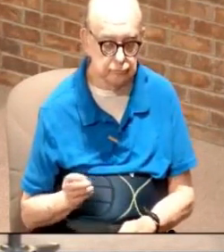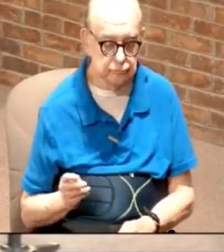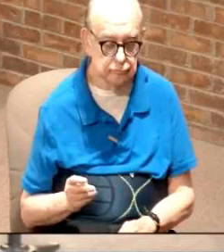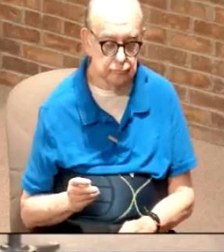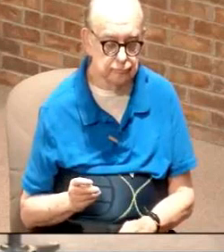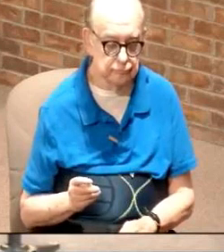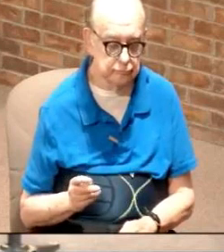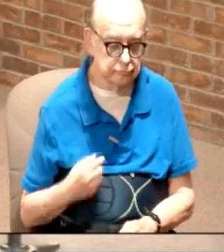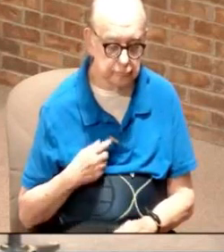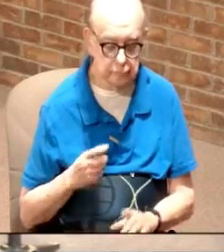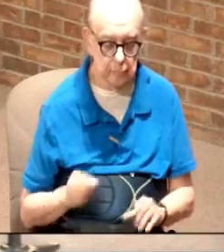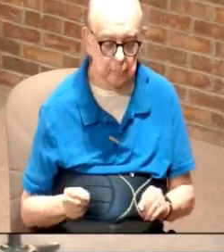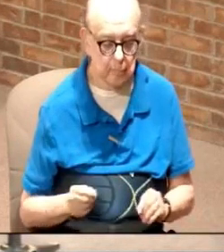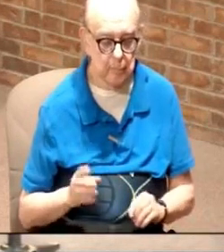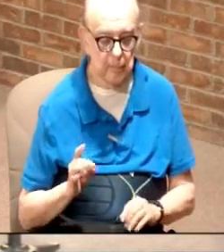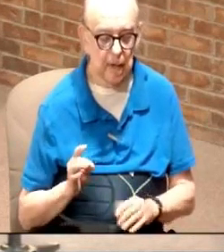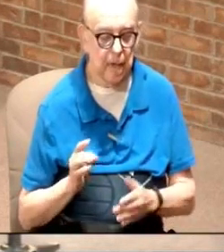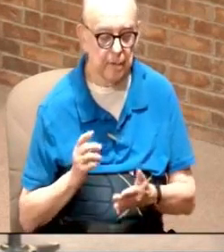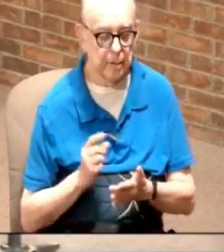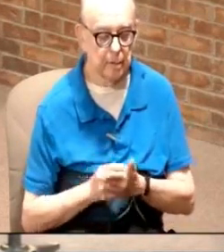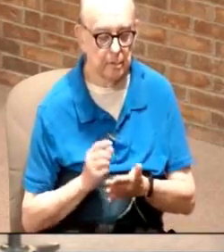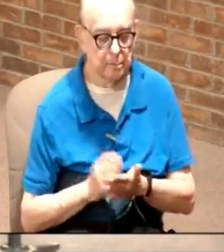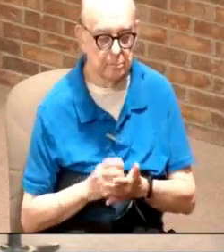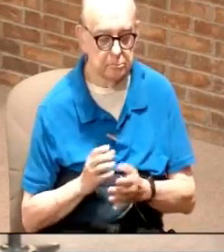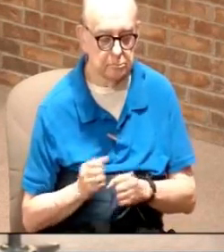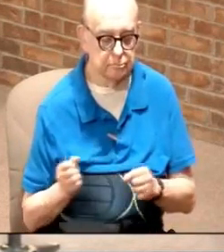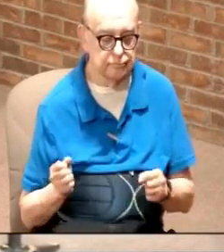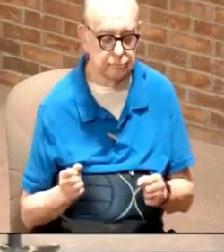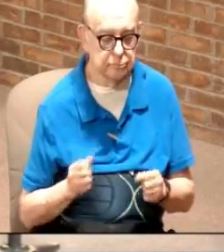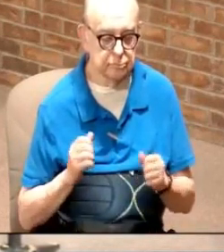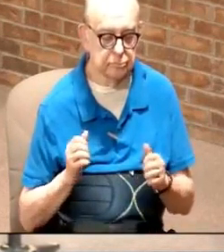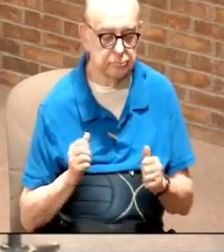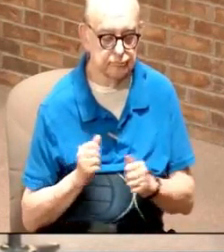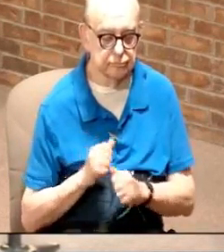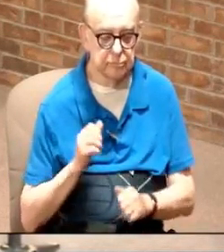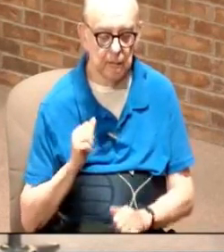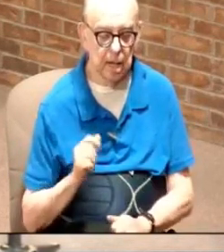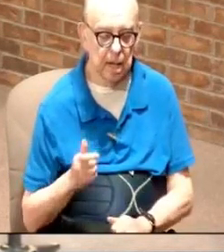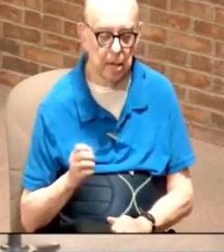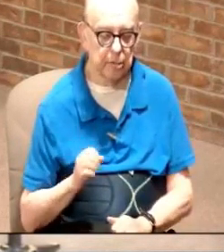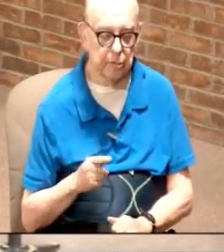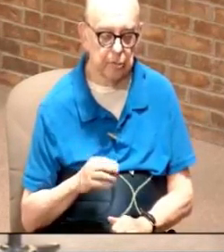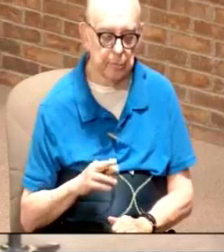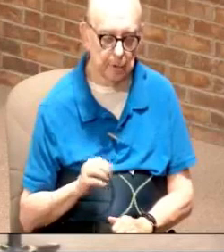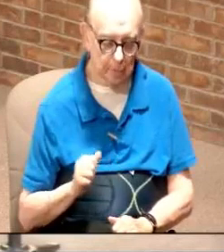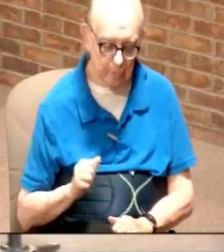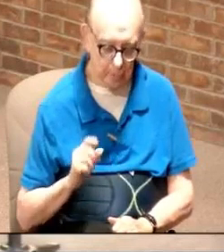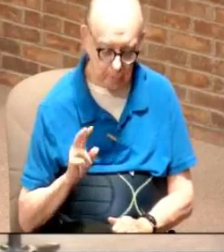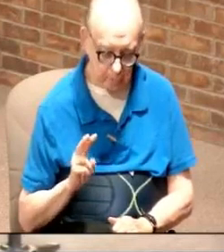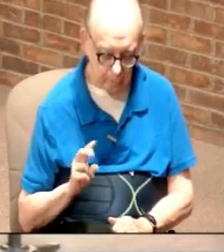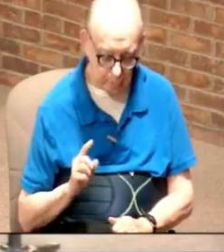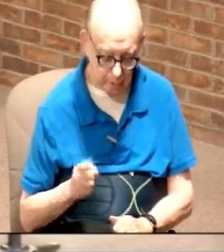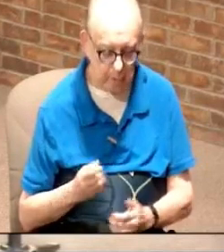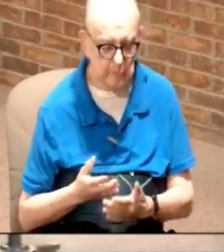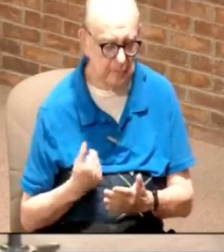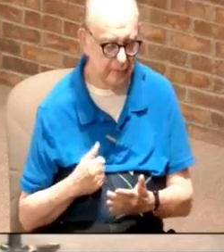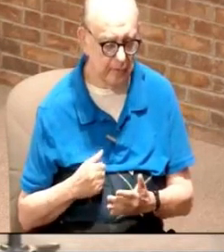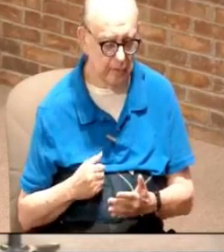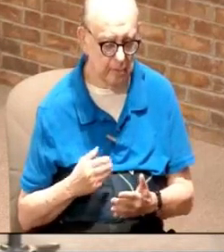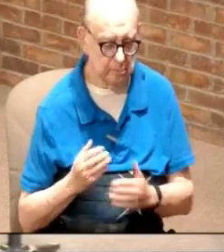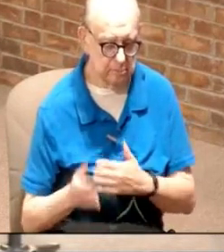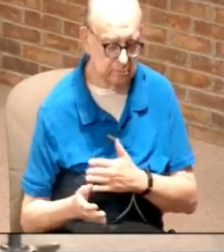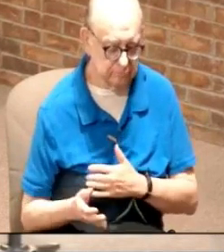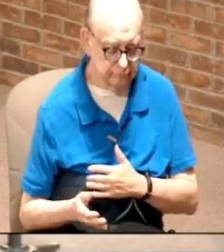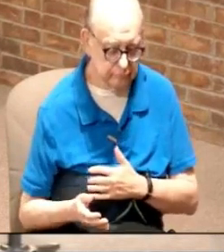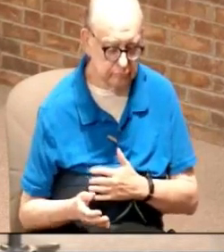and so what did they do eighth grade I got to take algebra one it was pre advanced okay that if you were in a